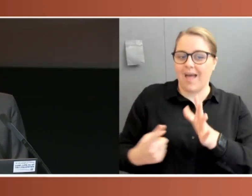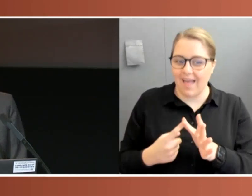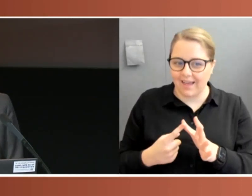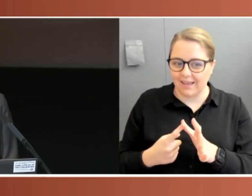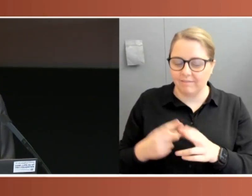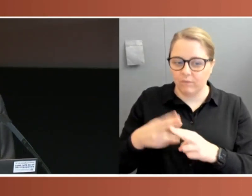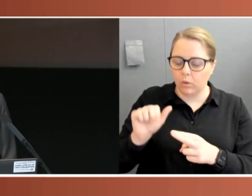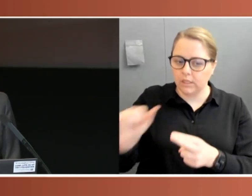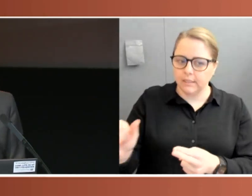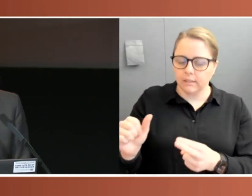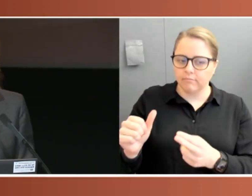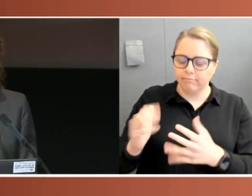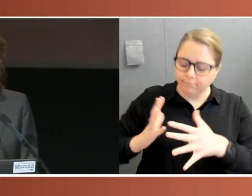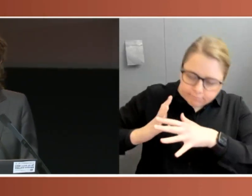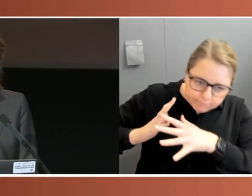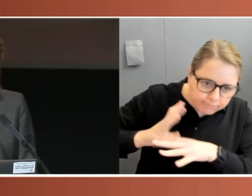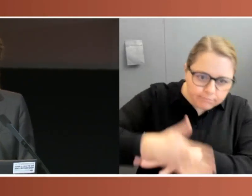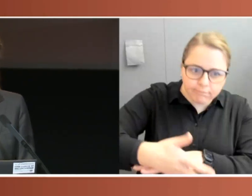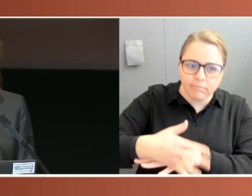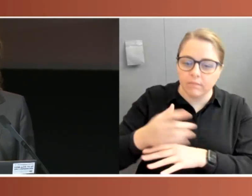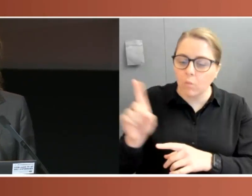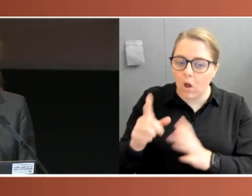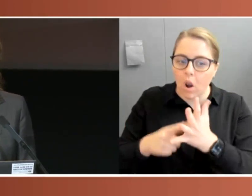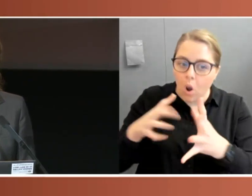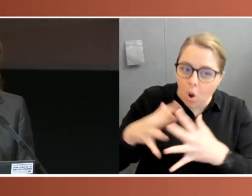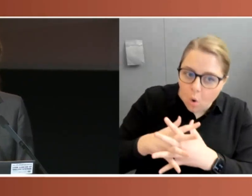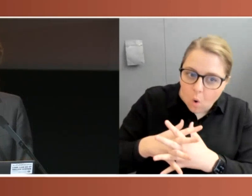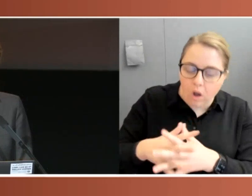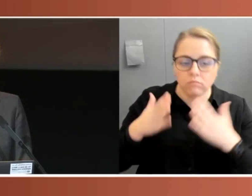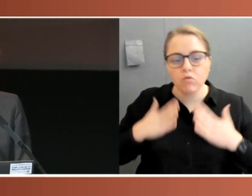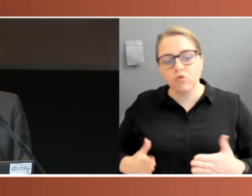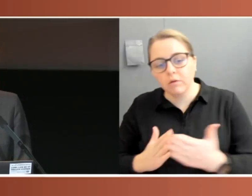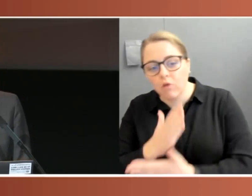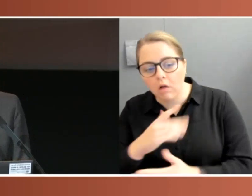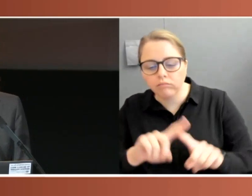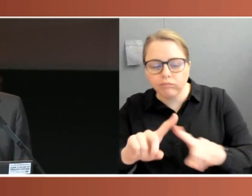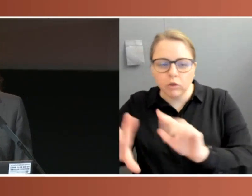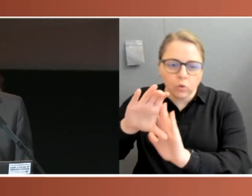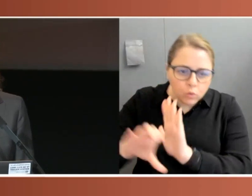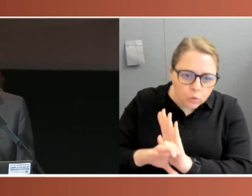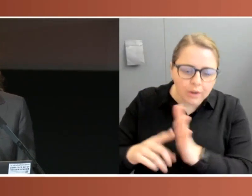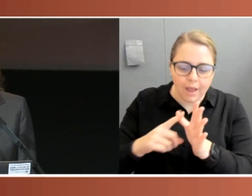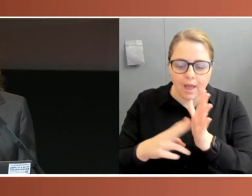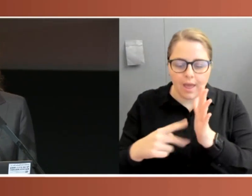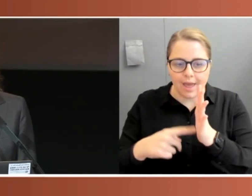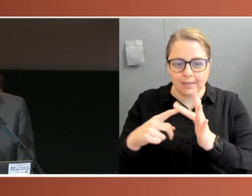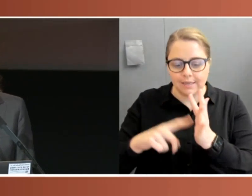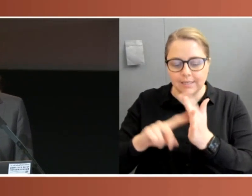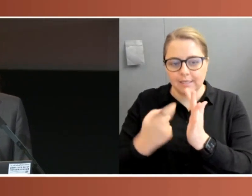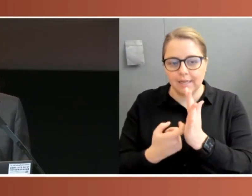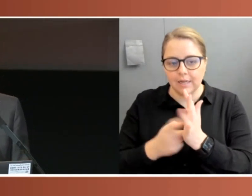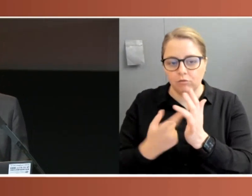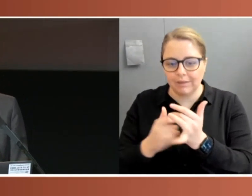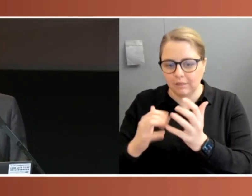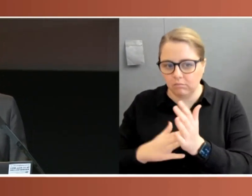to the law in the fields of anti-terrorism, human rights and constitutional law as an academic, author, advisor